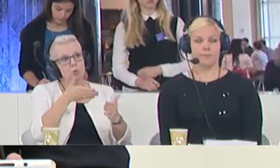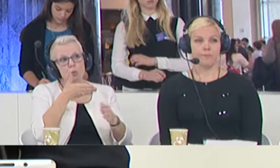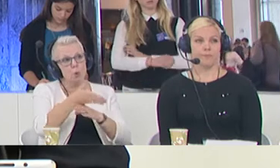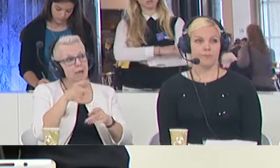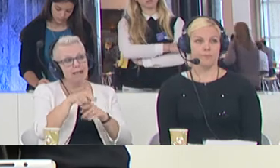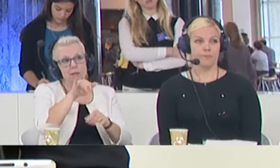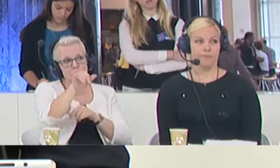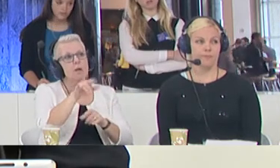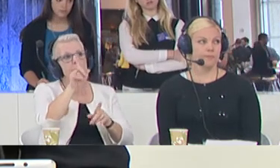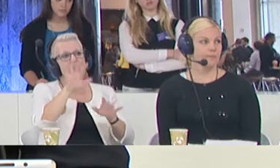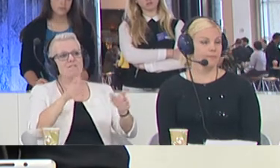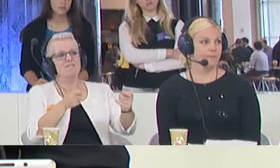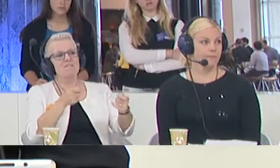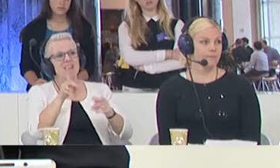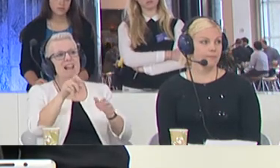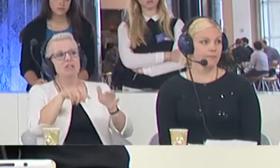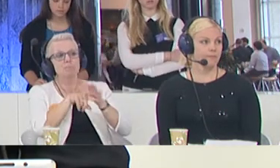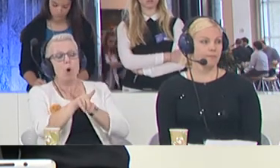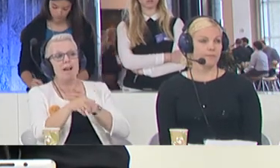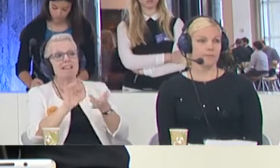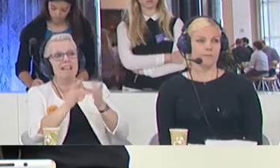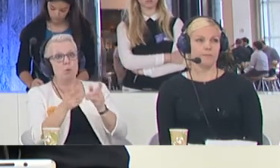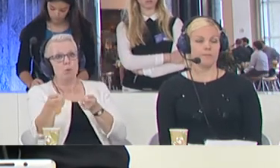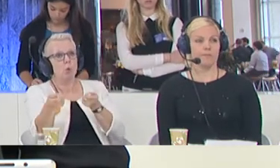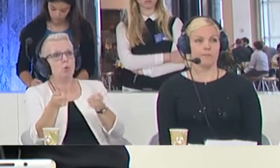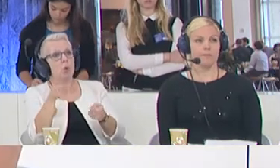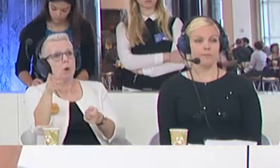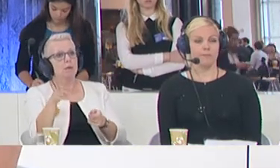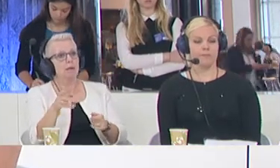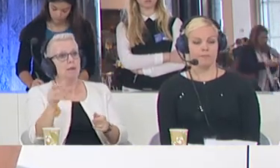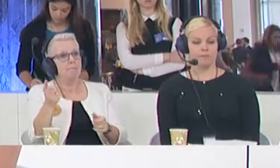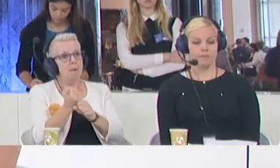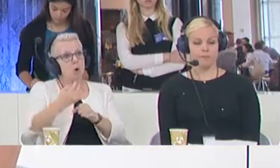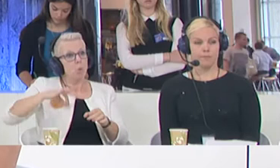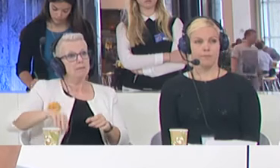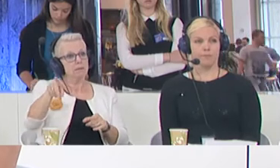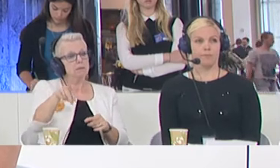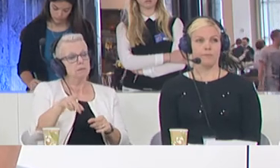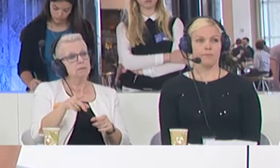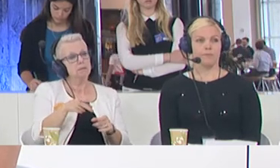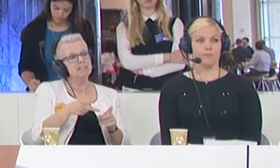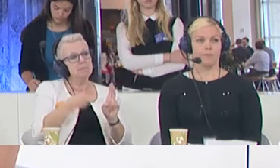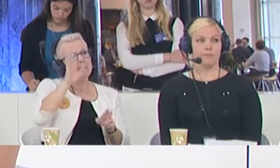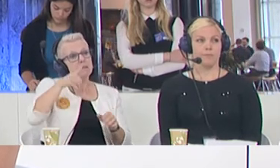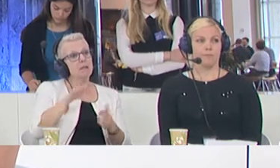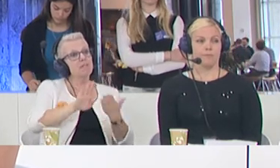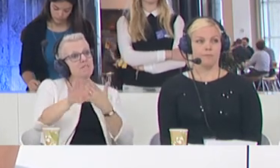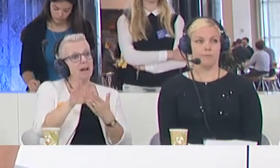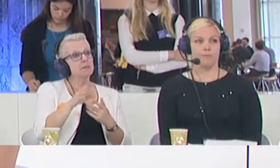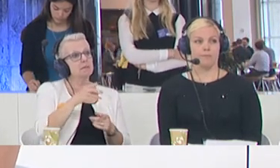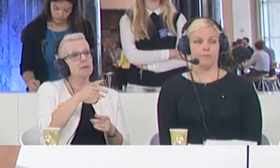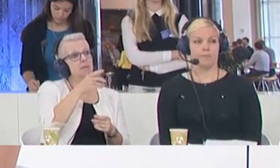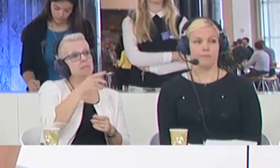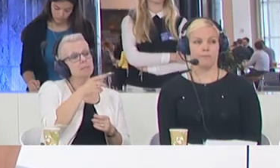It's controlling a large part of the smuggling network as well. It's making a profit from us. It's becoming more of a security issue. To believe